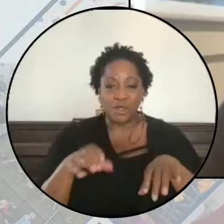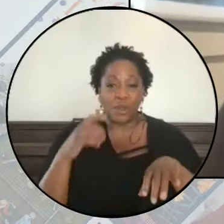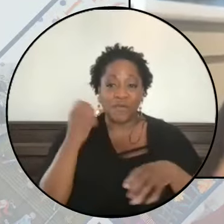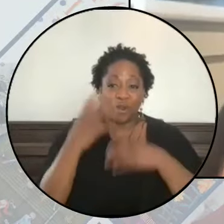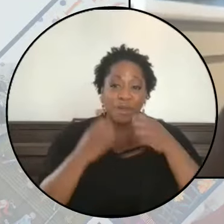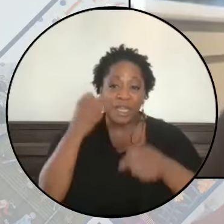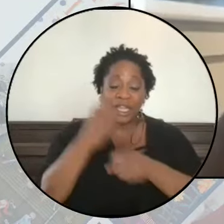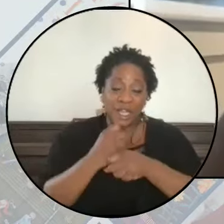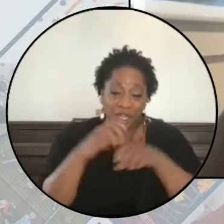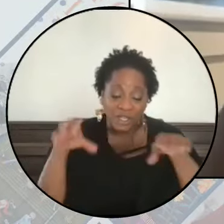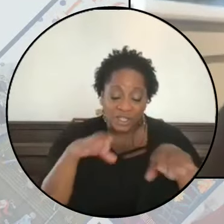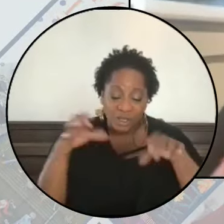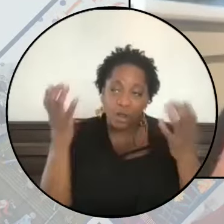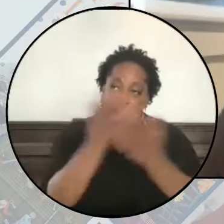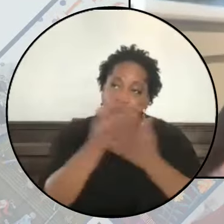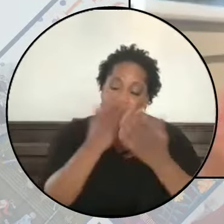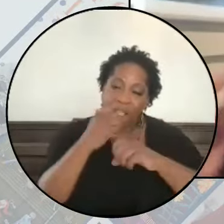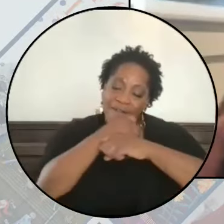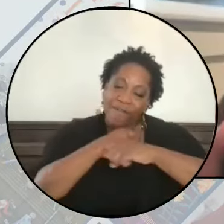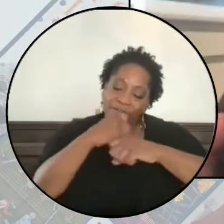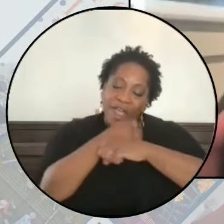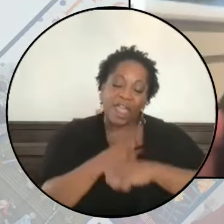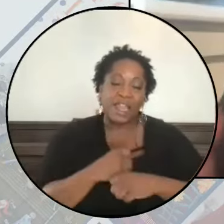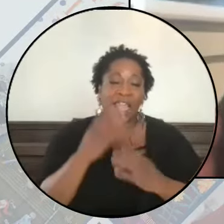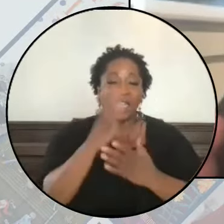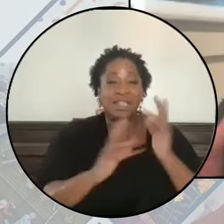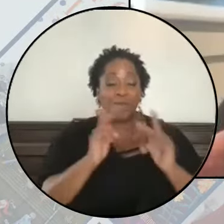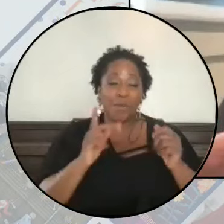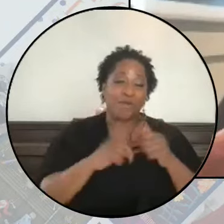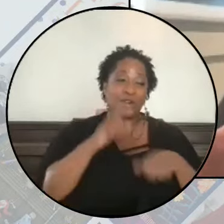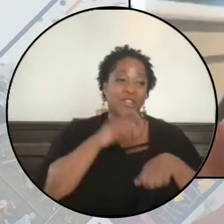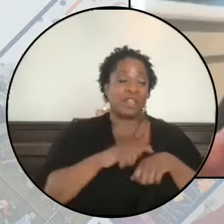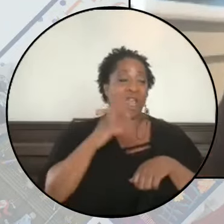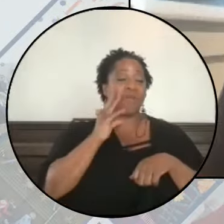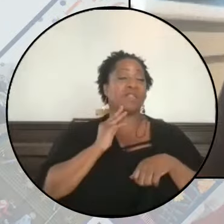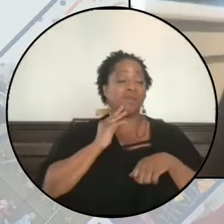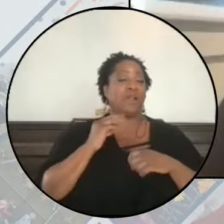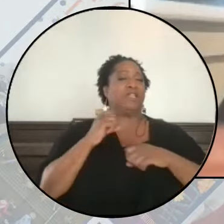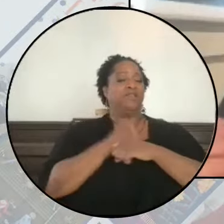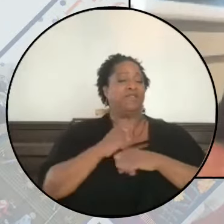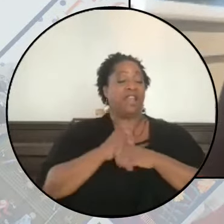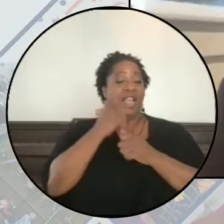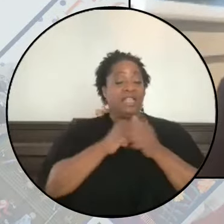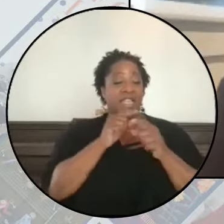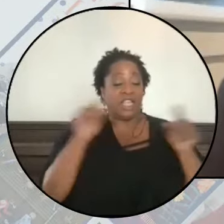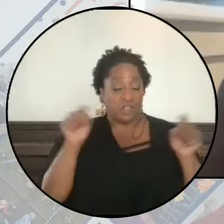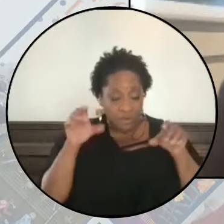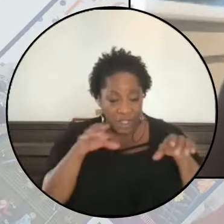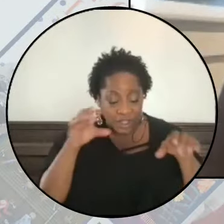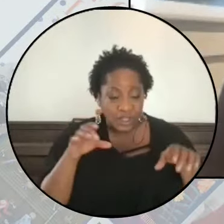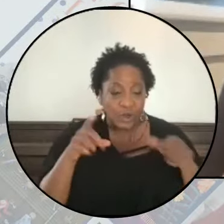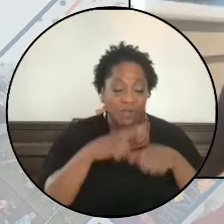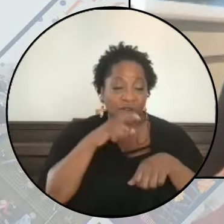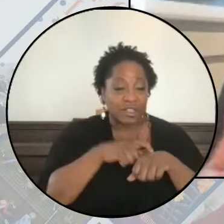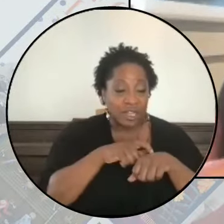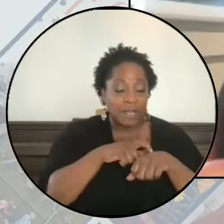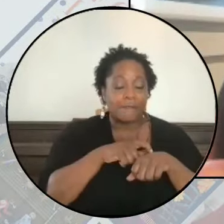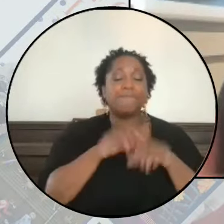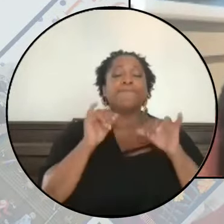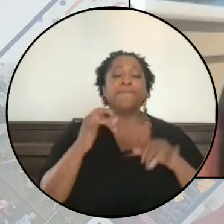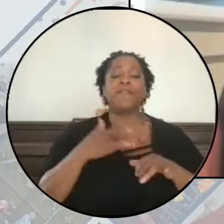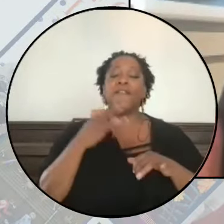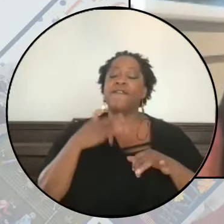for decades, and some of us are doing this for the very first time. And to each of you who is doing so for the first time,